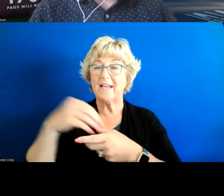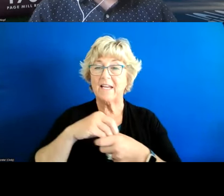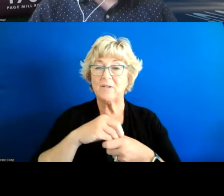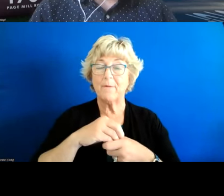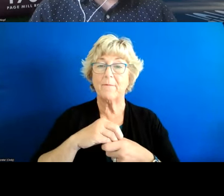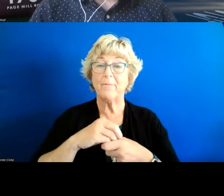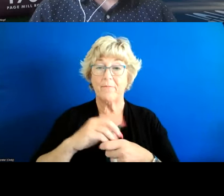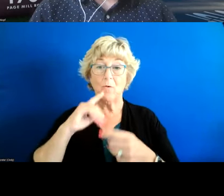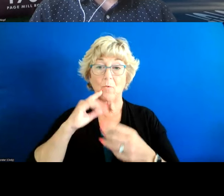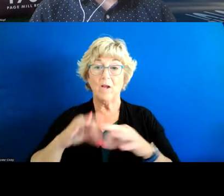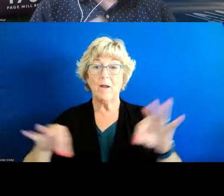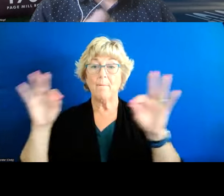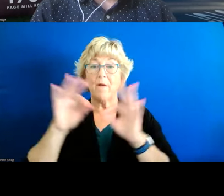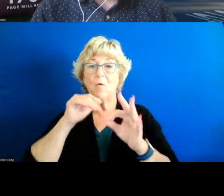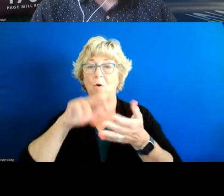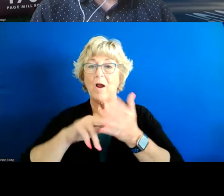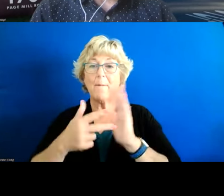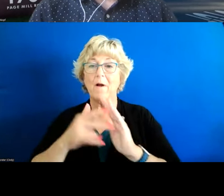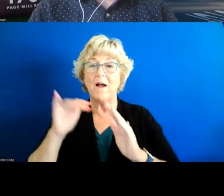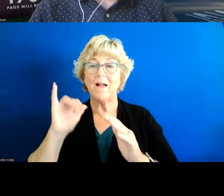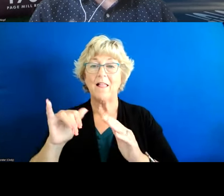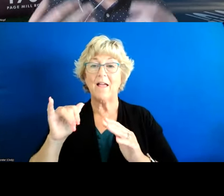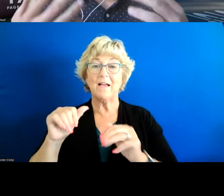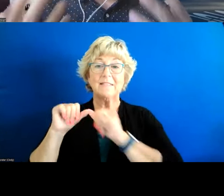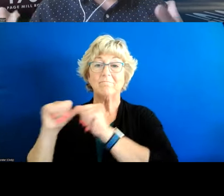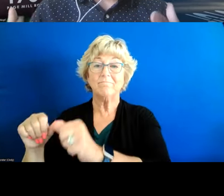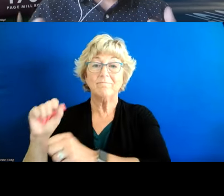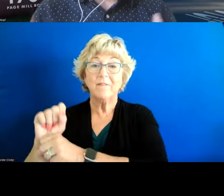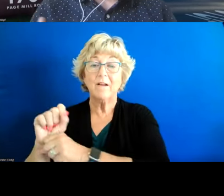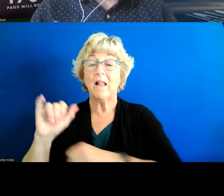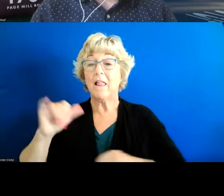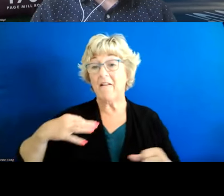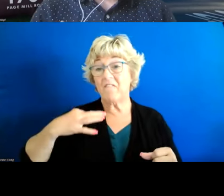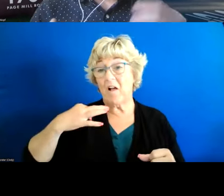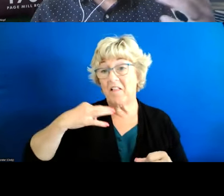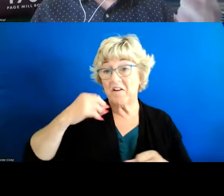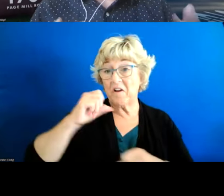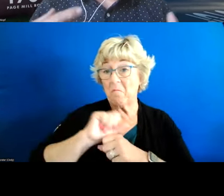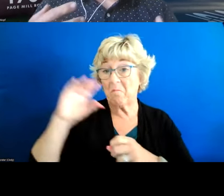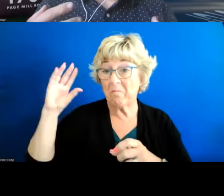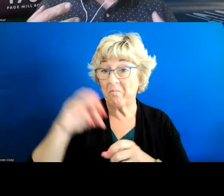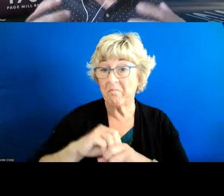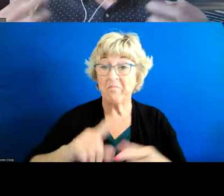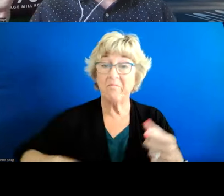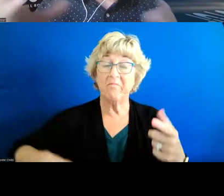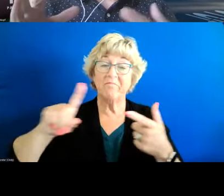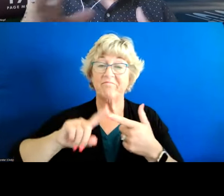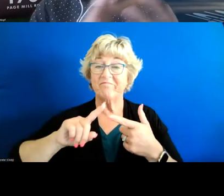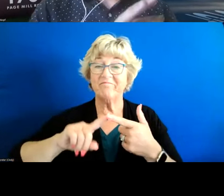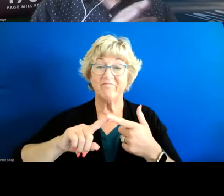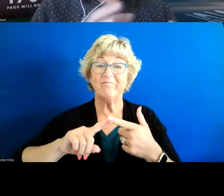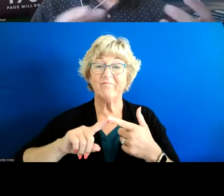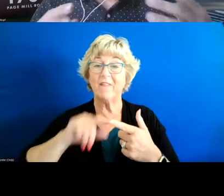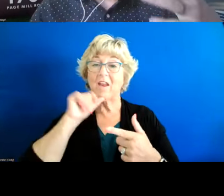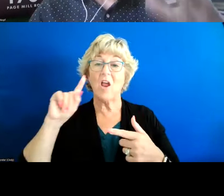really important here we don't mean like holding a job volunteer work uh volunteer is included um and so this isn't